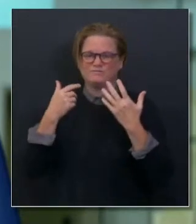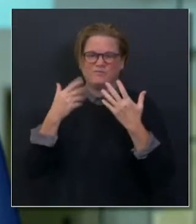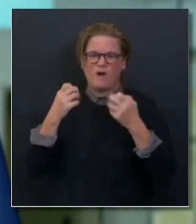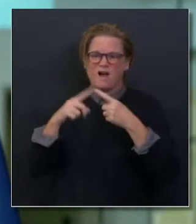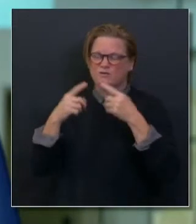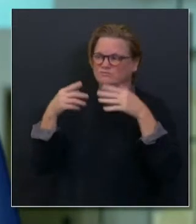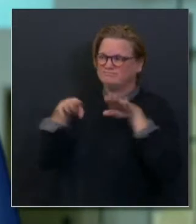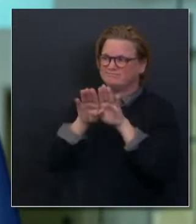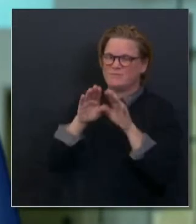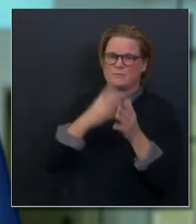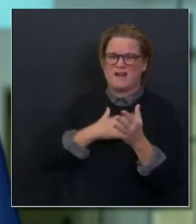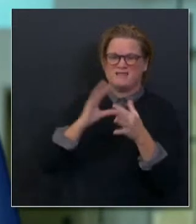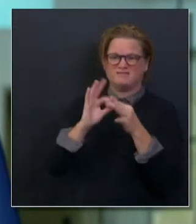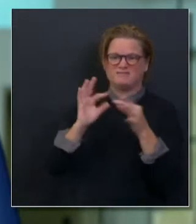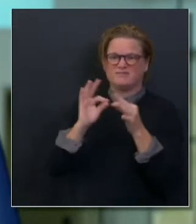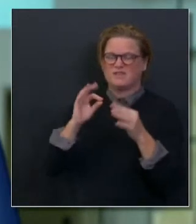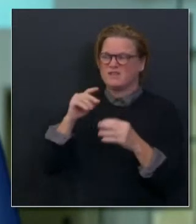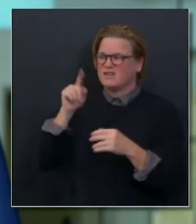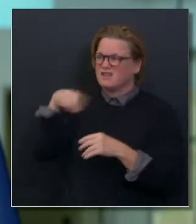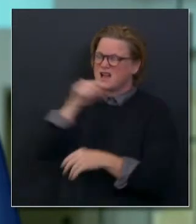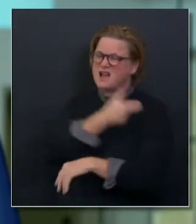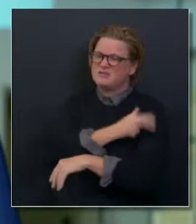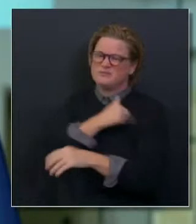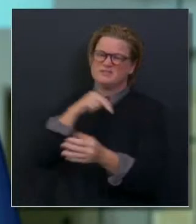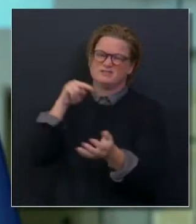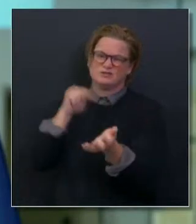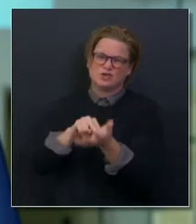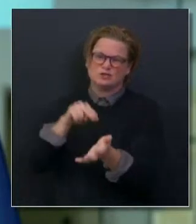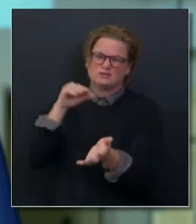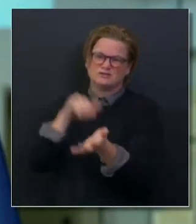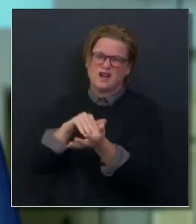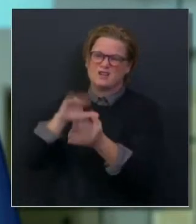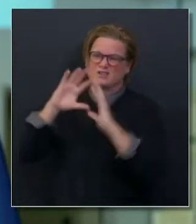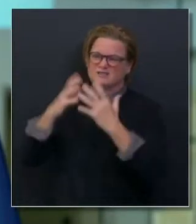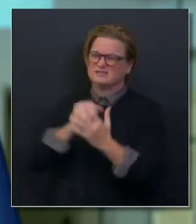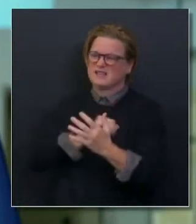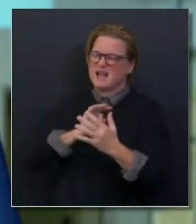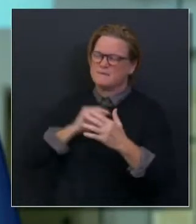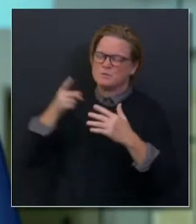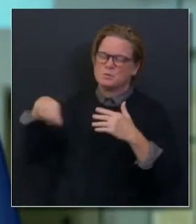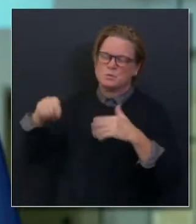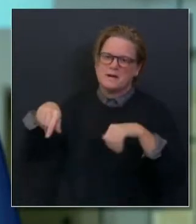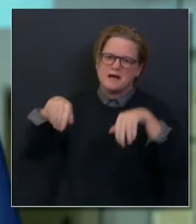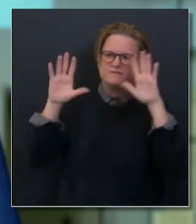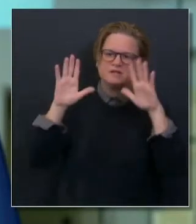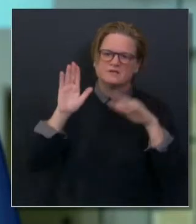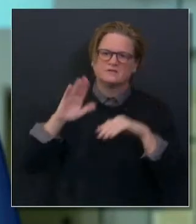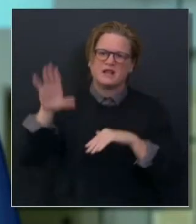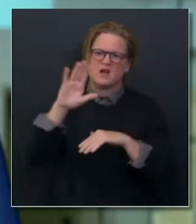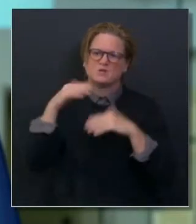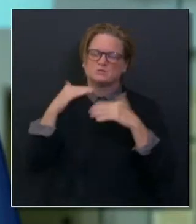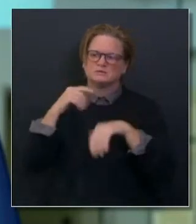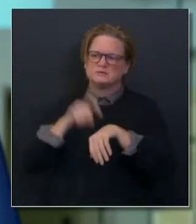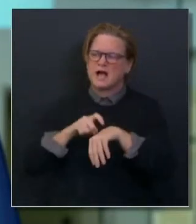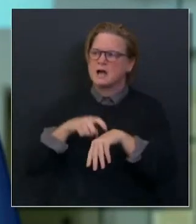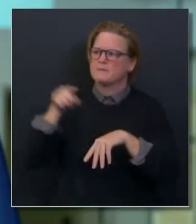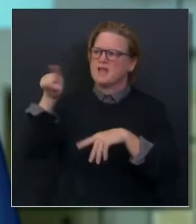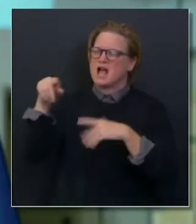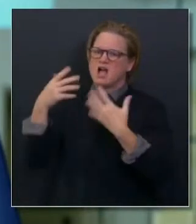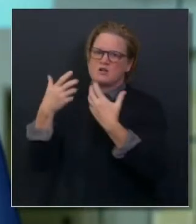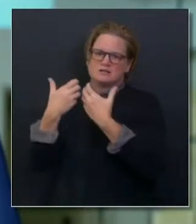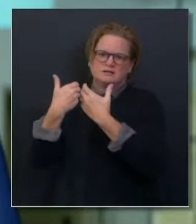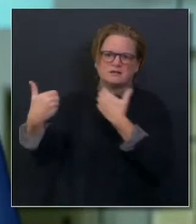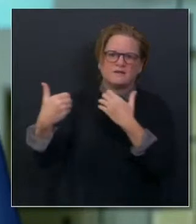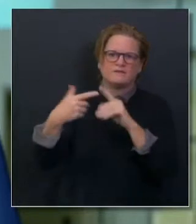provide the best care that they possibly can in so many hard situations. And the way that we support them with our own